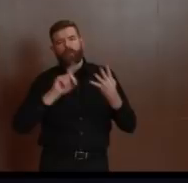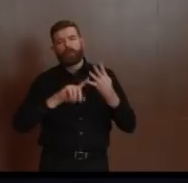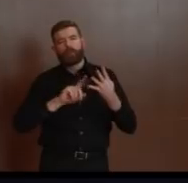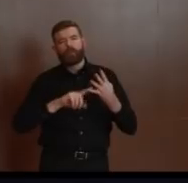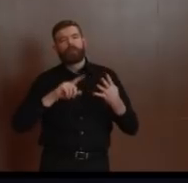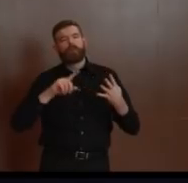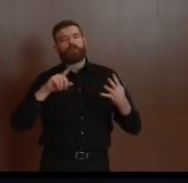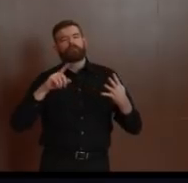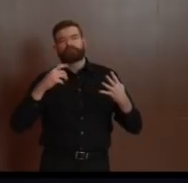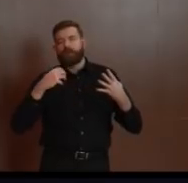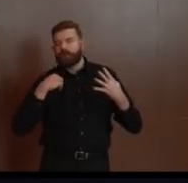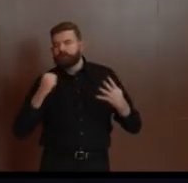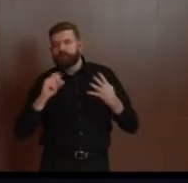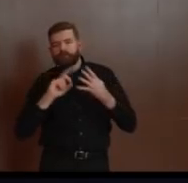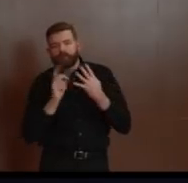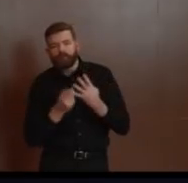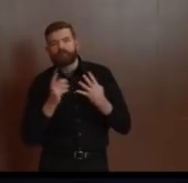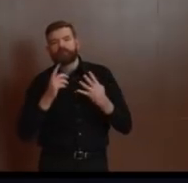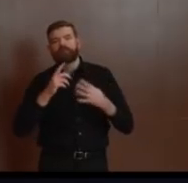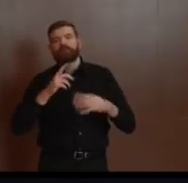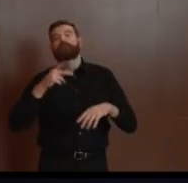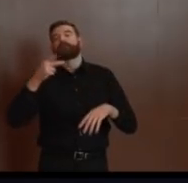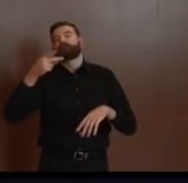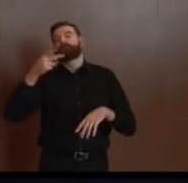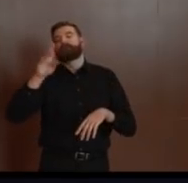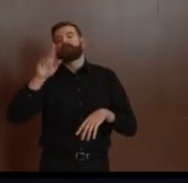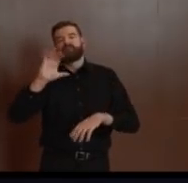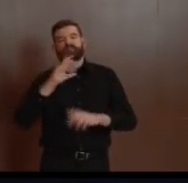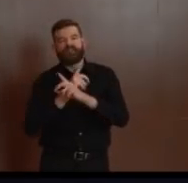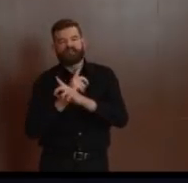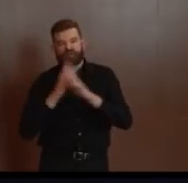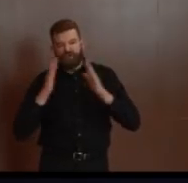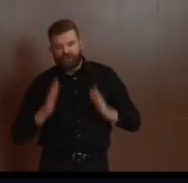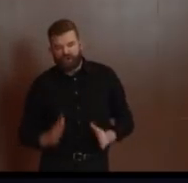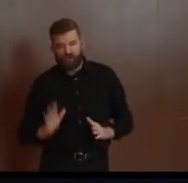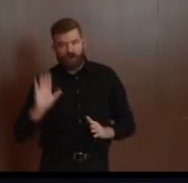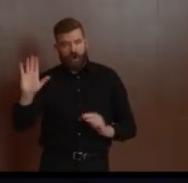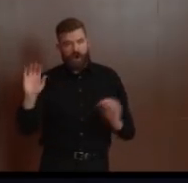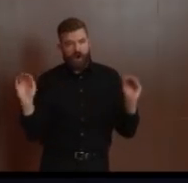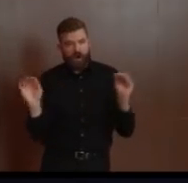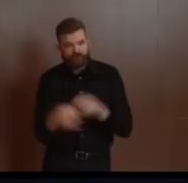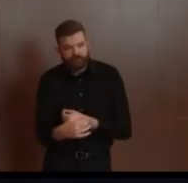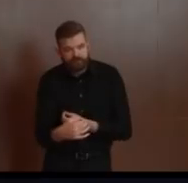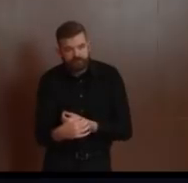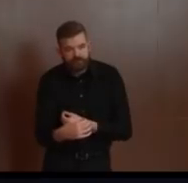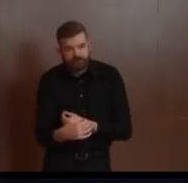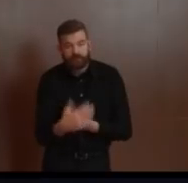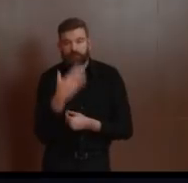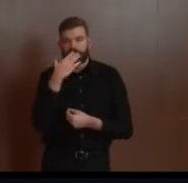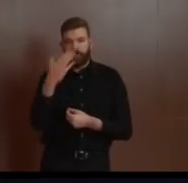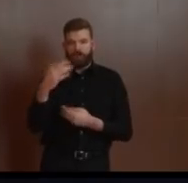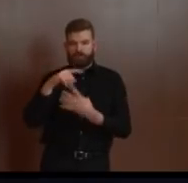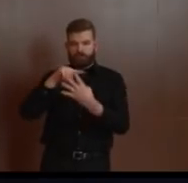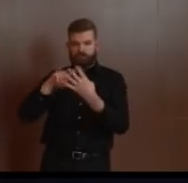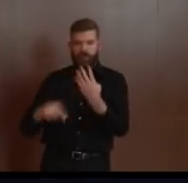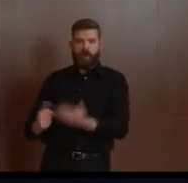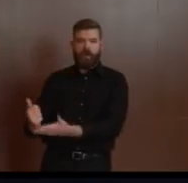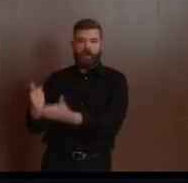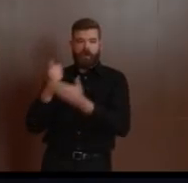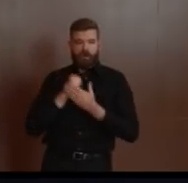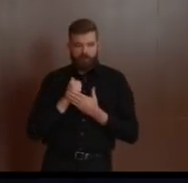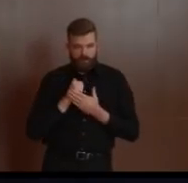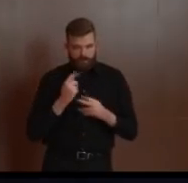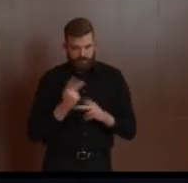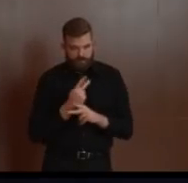individuals who are at extreme risk right now behind the wall to get them to a place where we could help flatten the curve and slow the spread